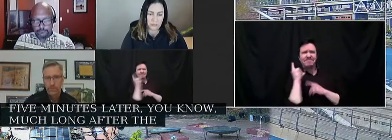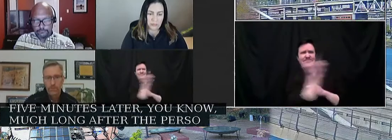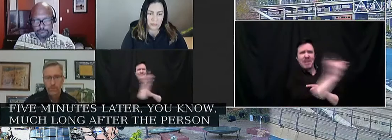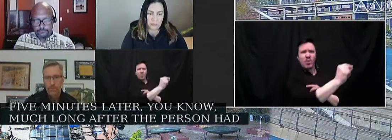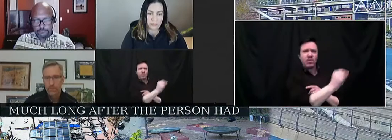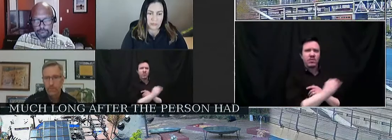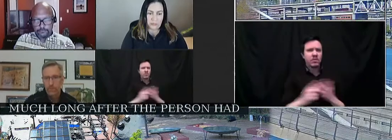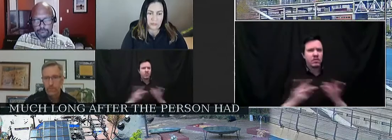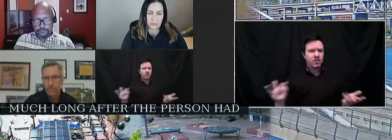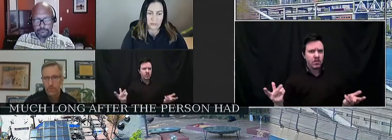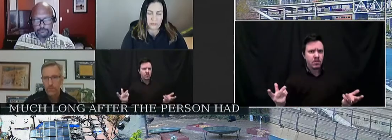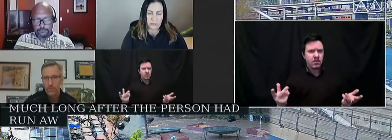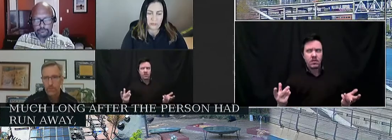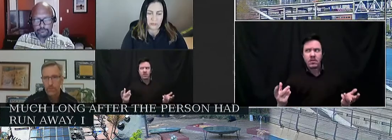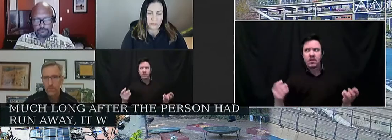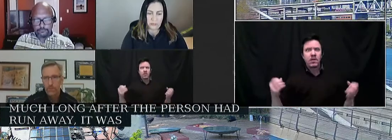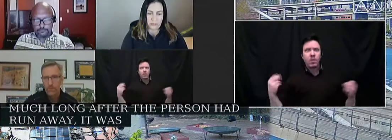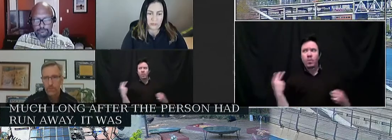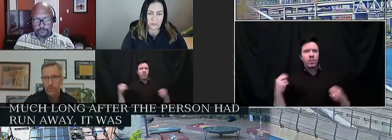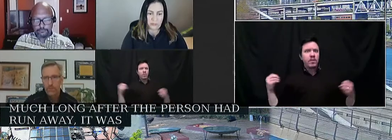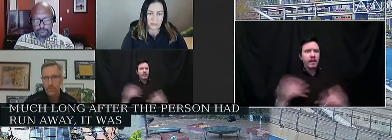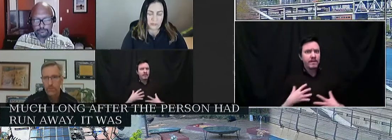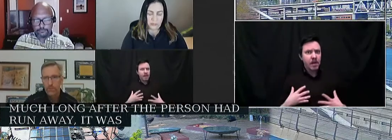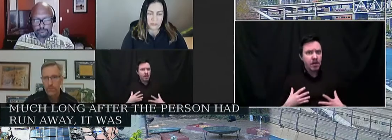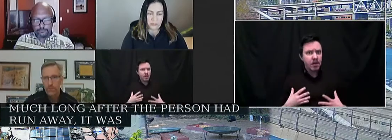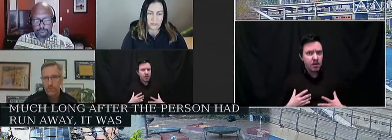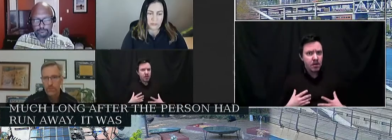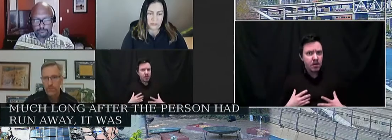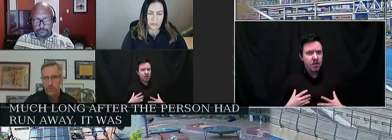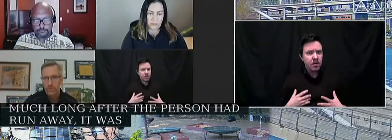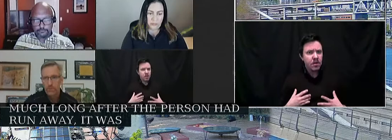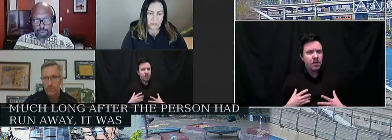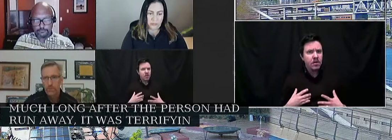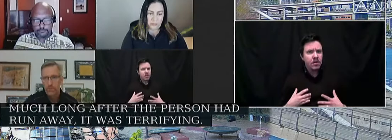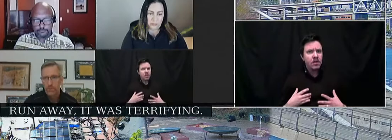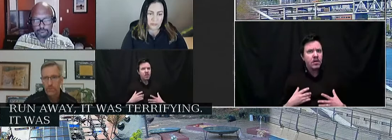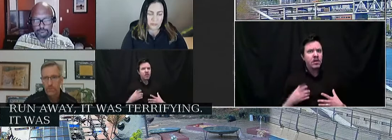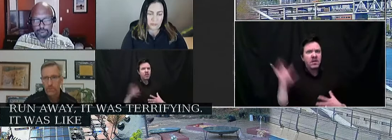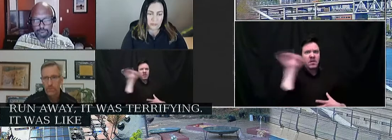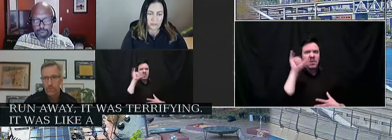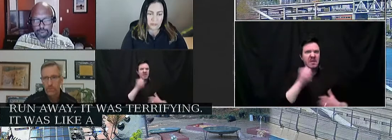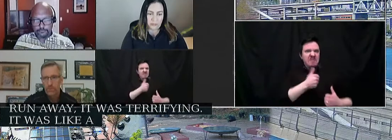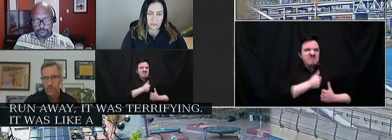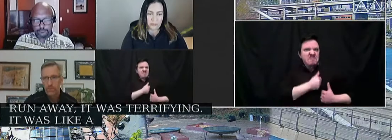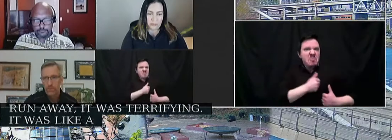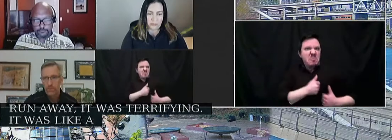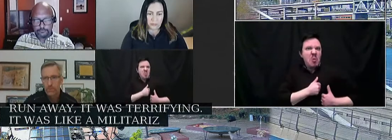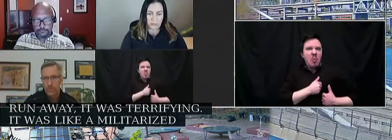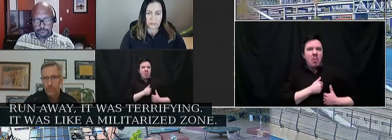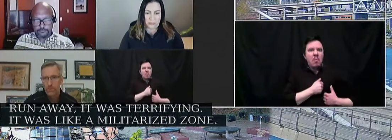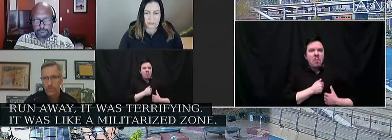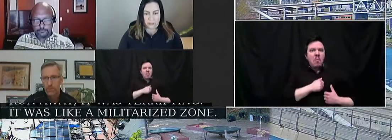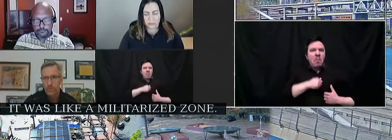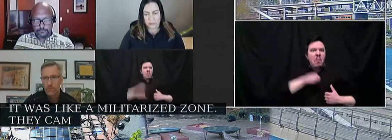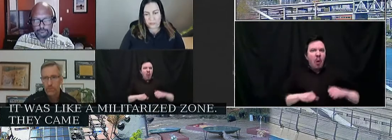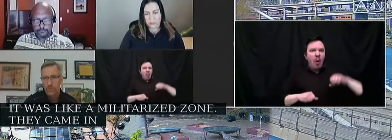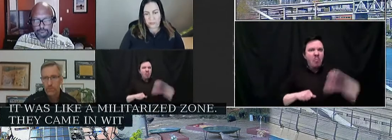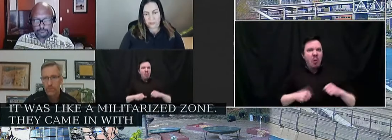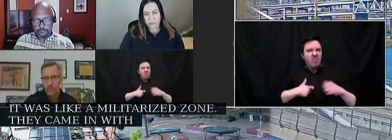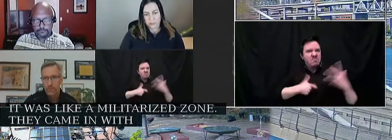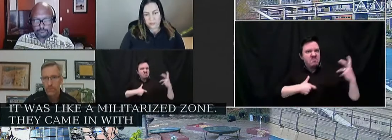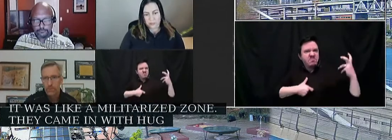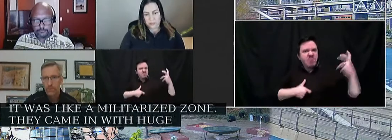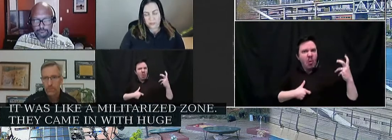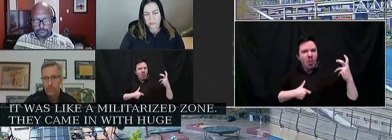Um, it was terrifying. They, it was like a militarized zone. They came in with huge assault rifles